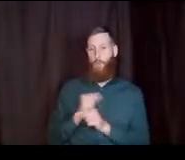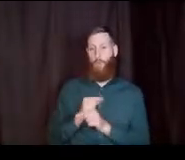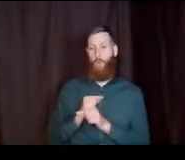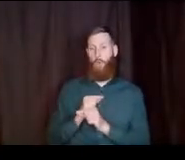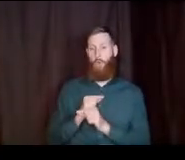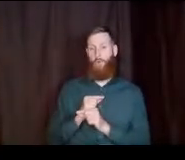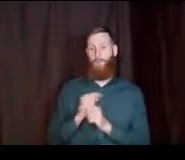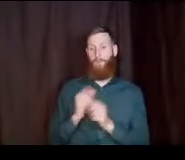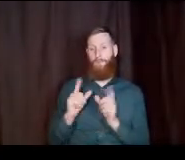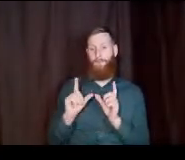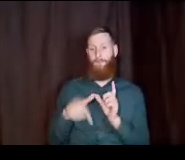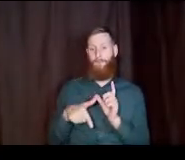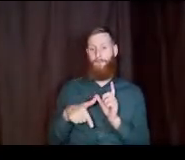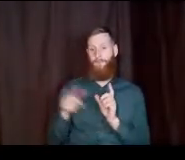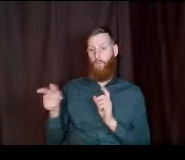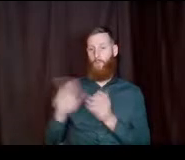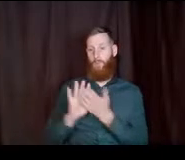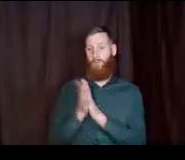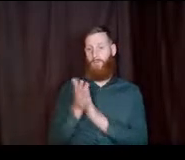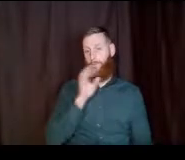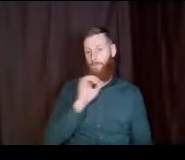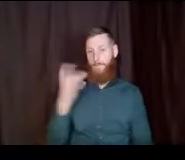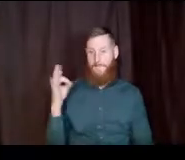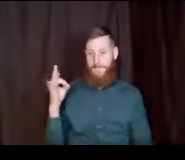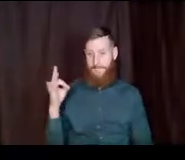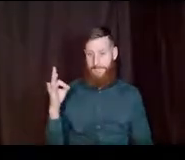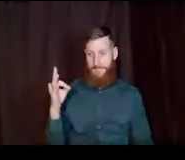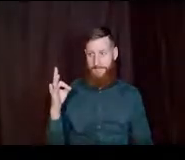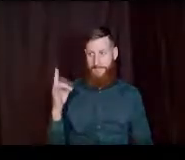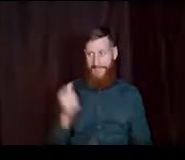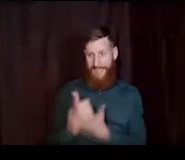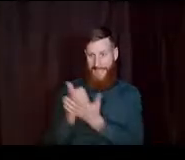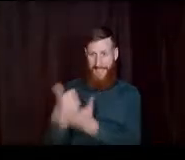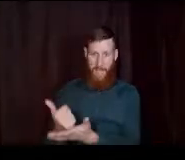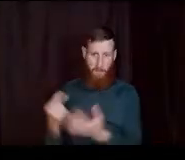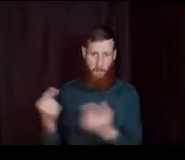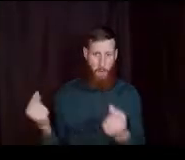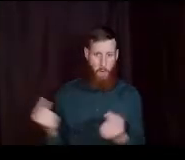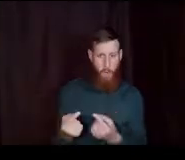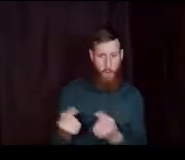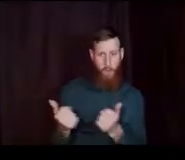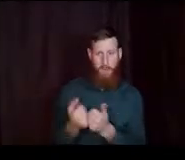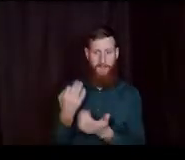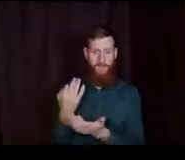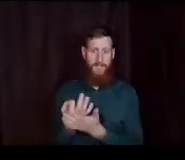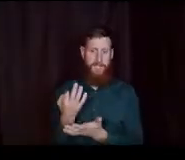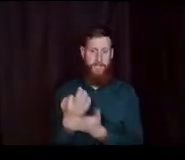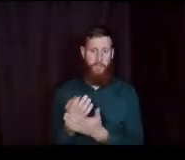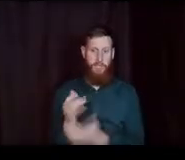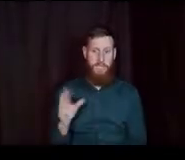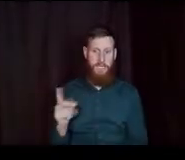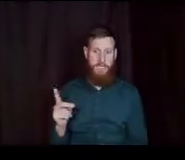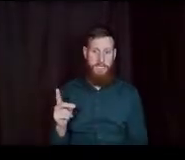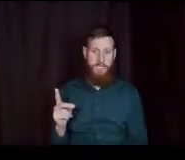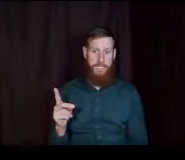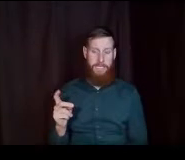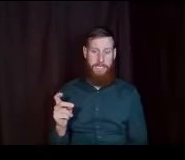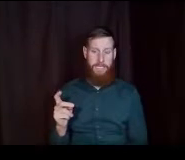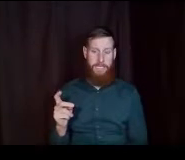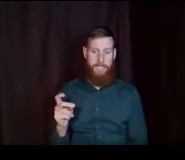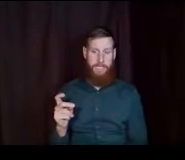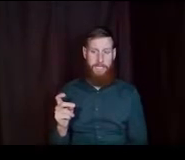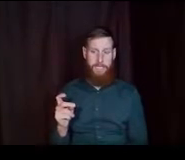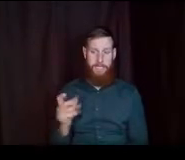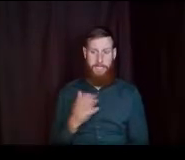out when she turns 18. Does that help her or hurt her with financial aid? Will are my